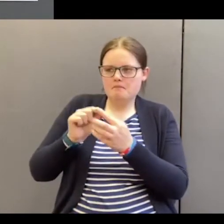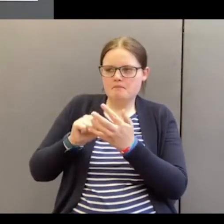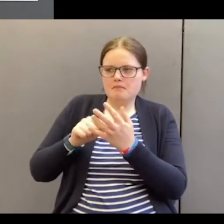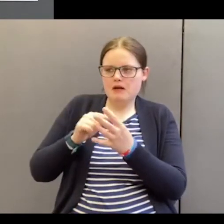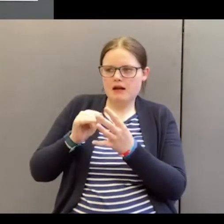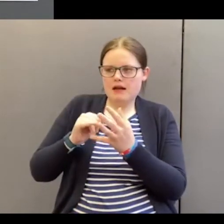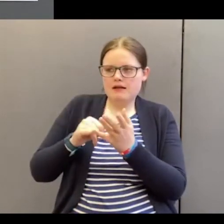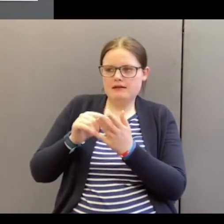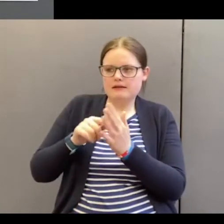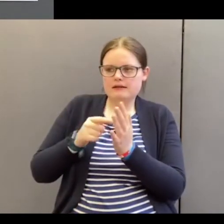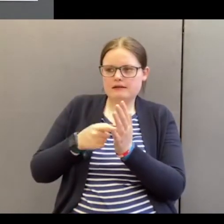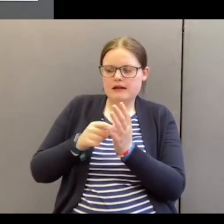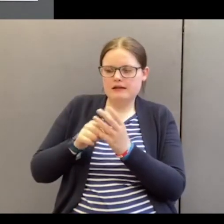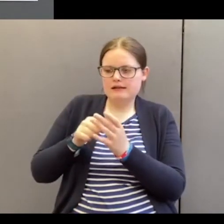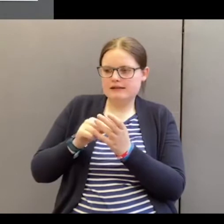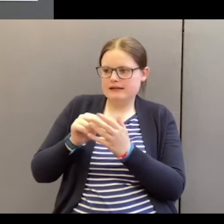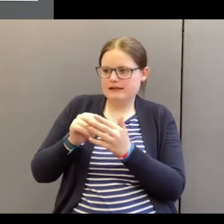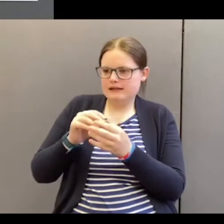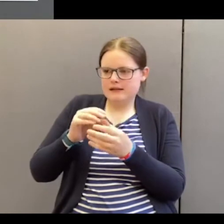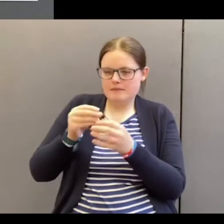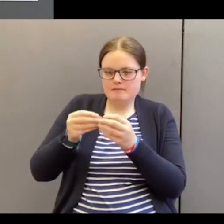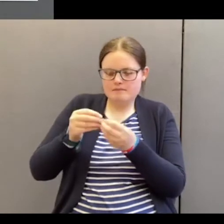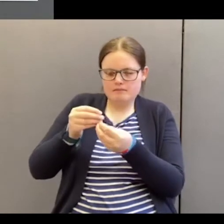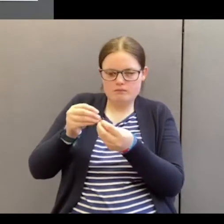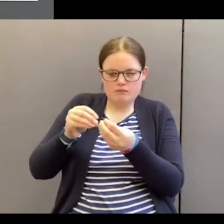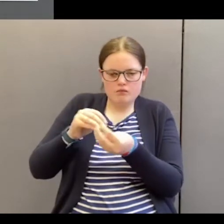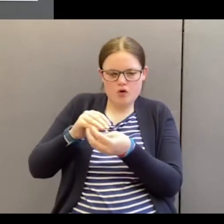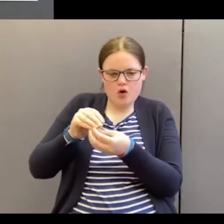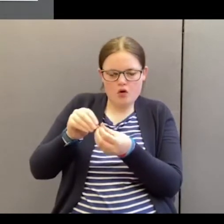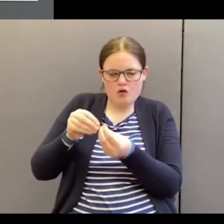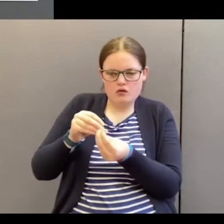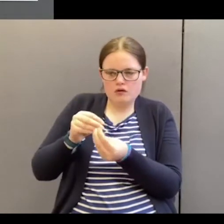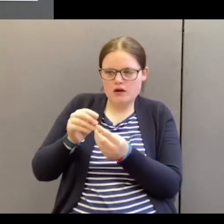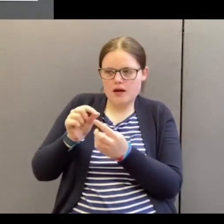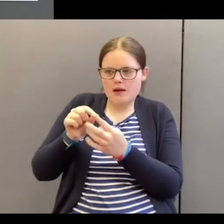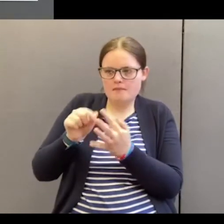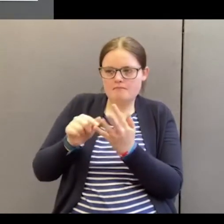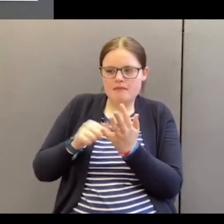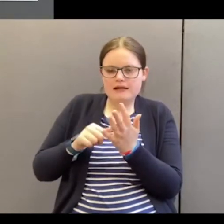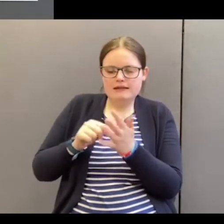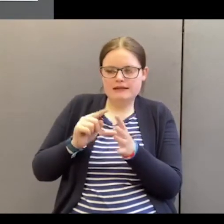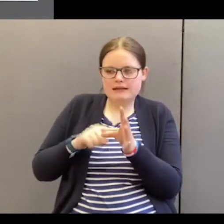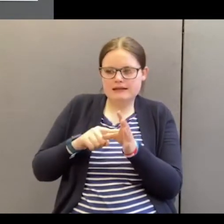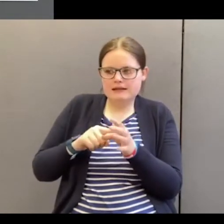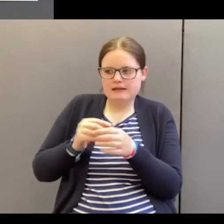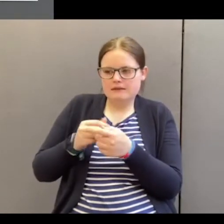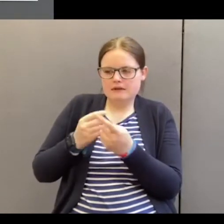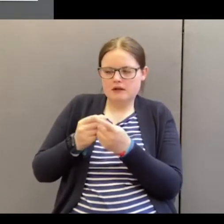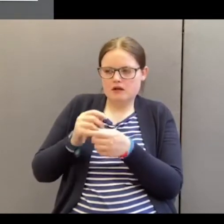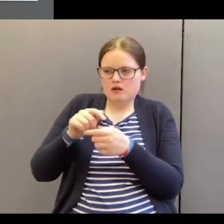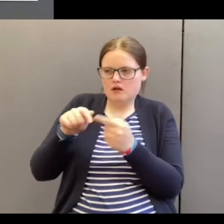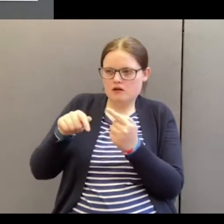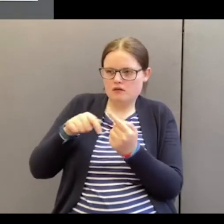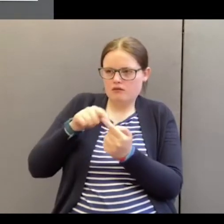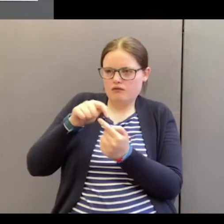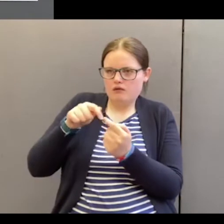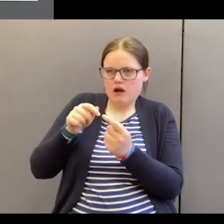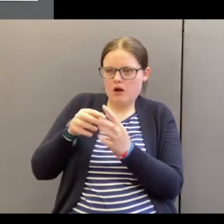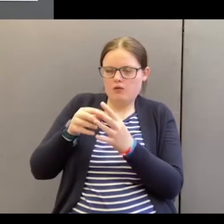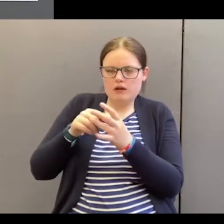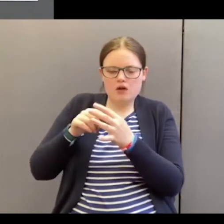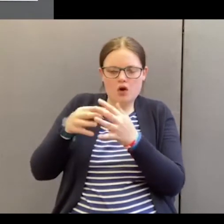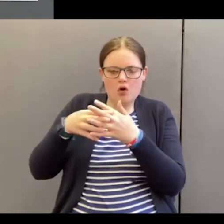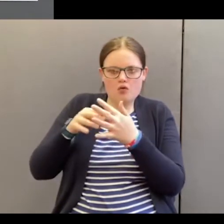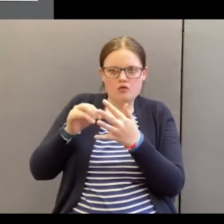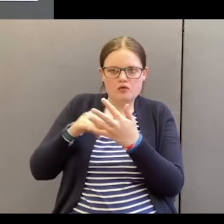that nowadays. That's what it used to be called. Putty, the thing that goes round windows. You